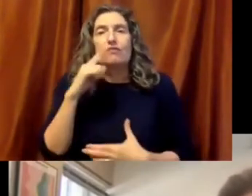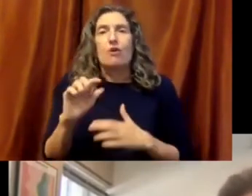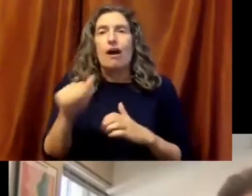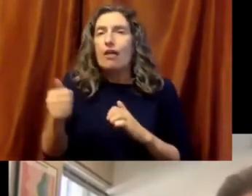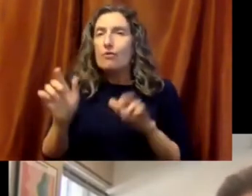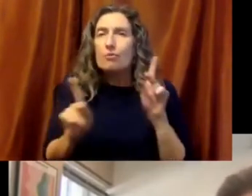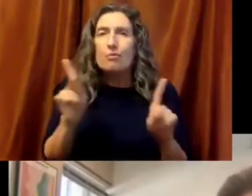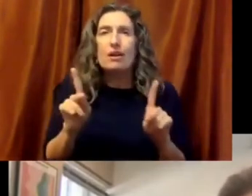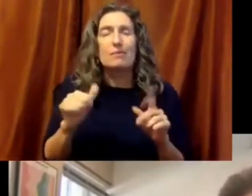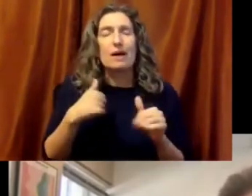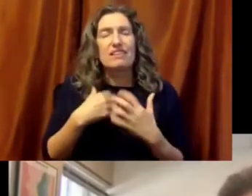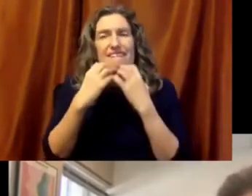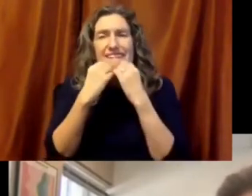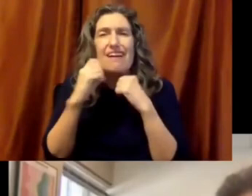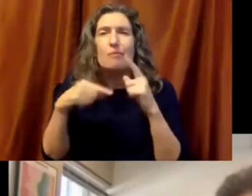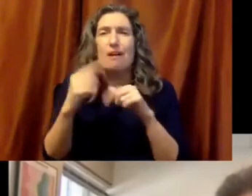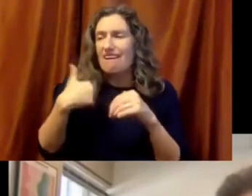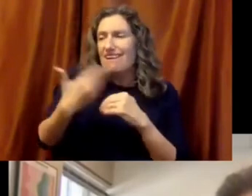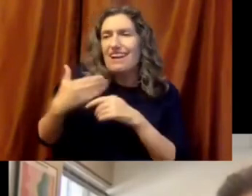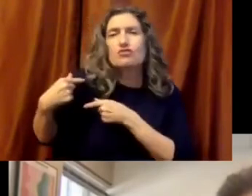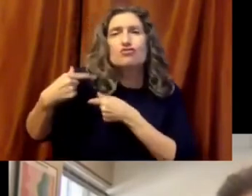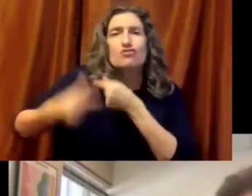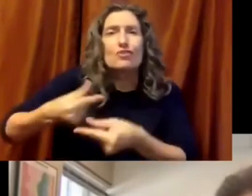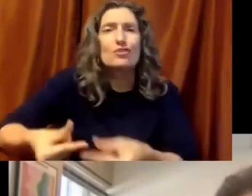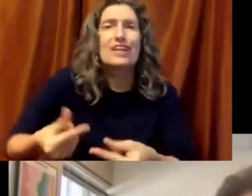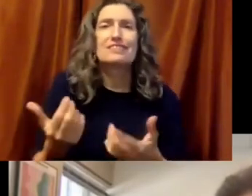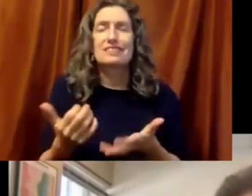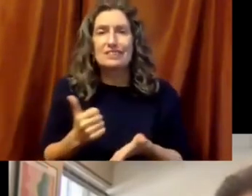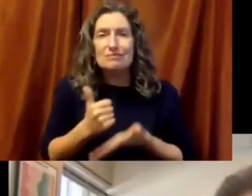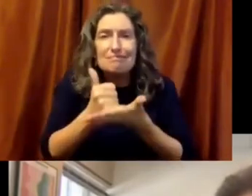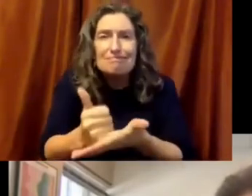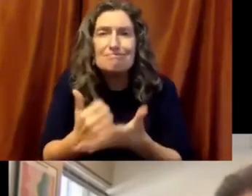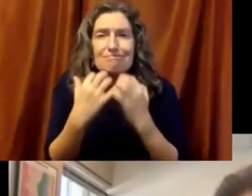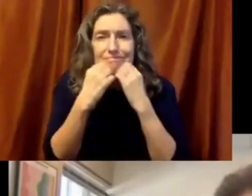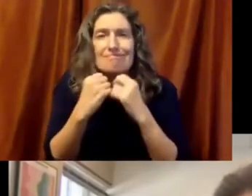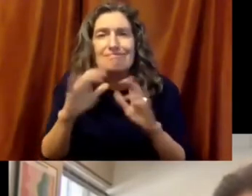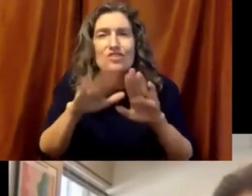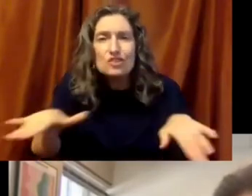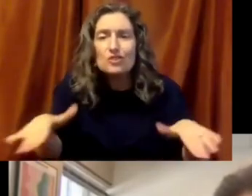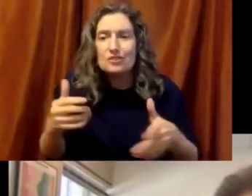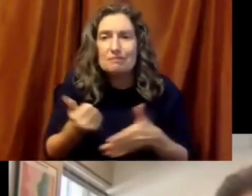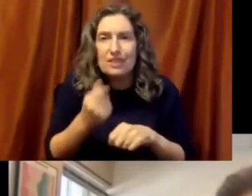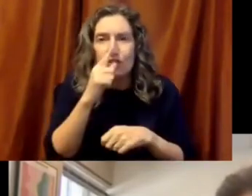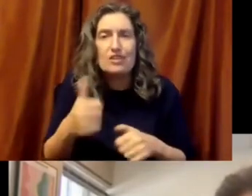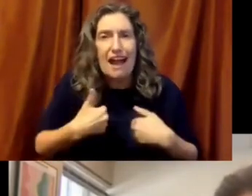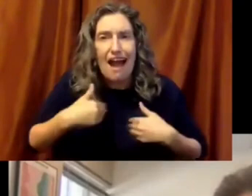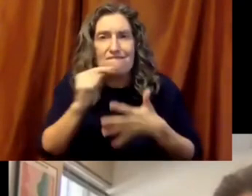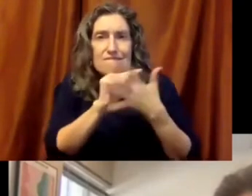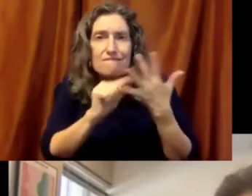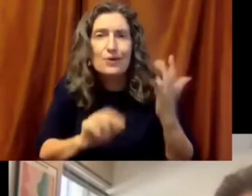because they care about other people, about building the next generation, about wrapping around children, giving them what they need.